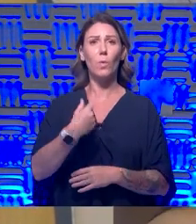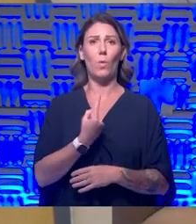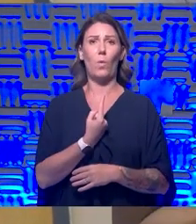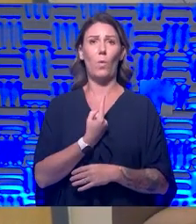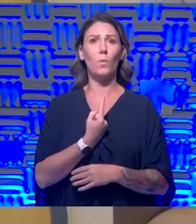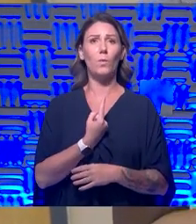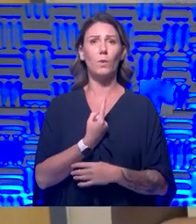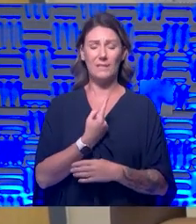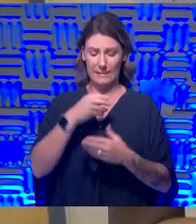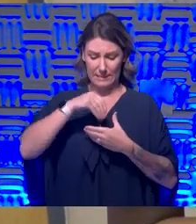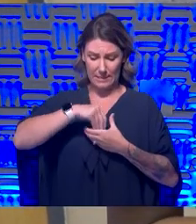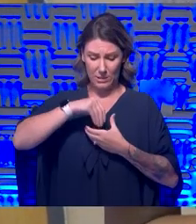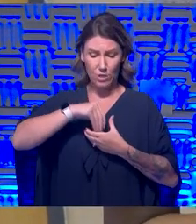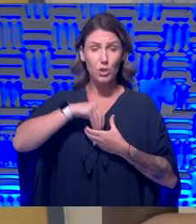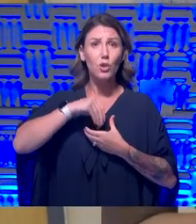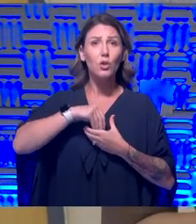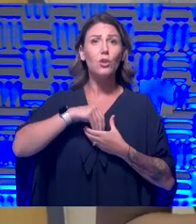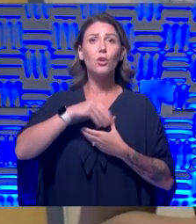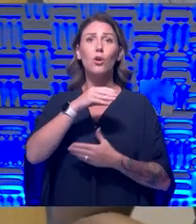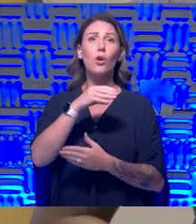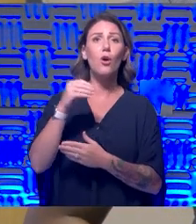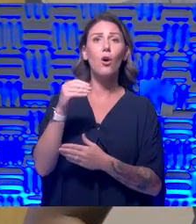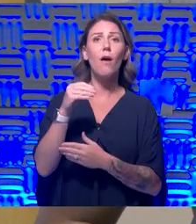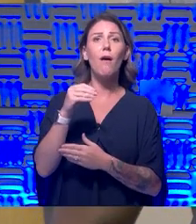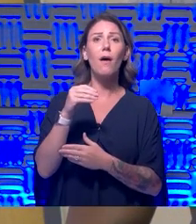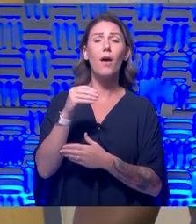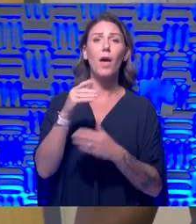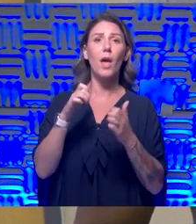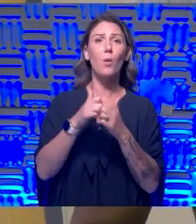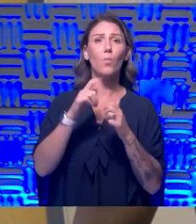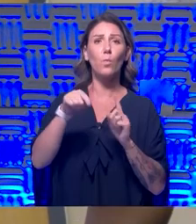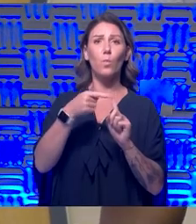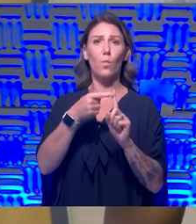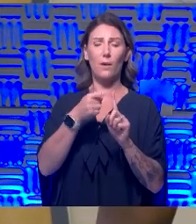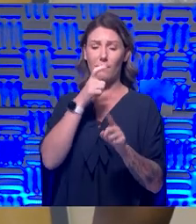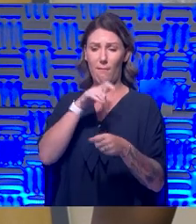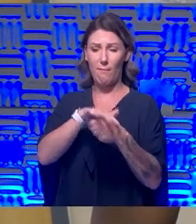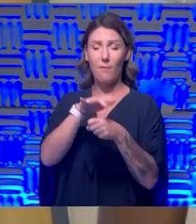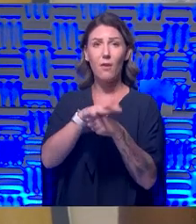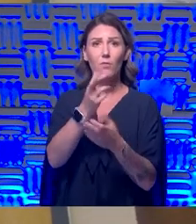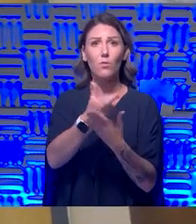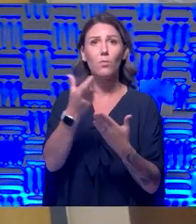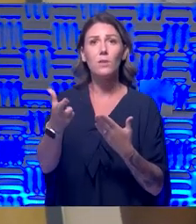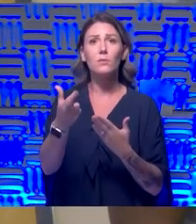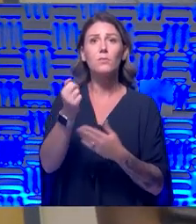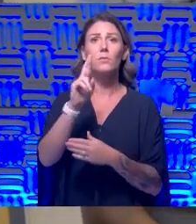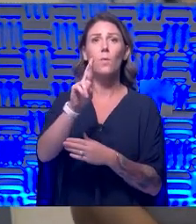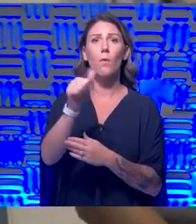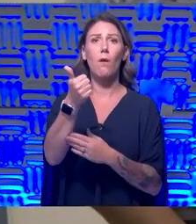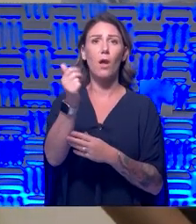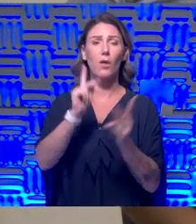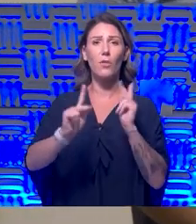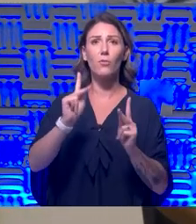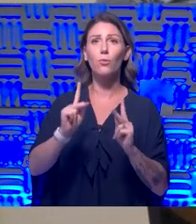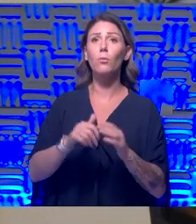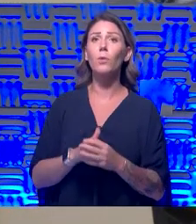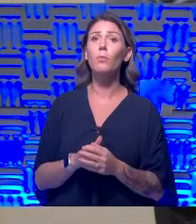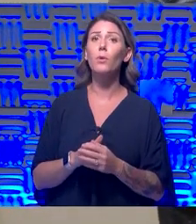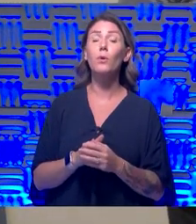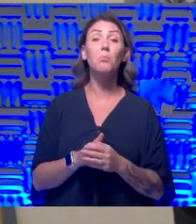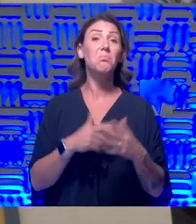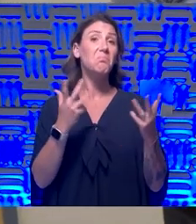internal sensations and feelings and experiences versus physical lack of resources and access to other people. And can you maybe give us some tips